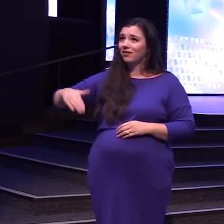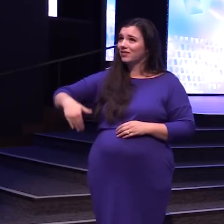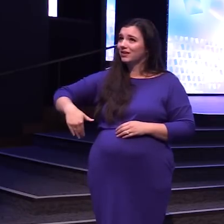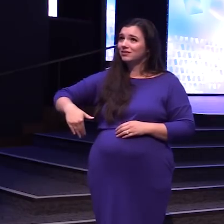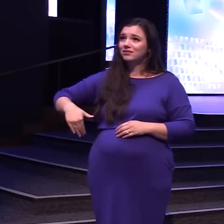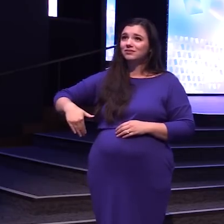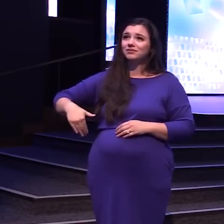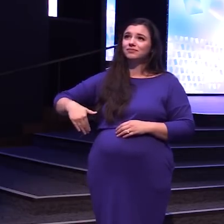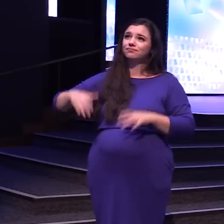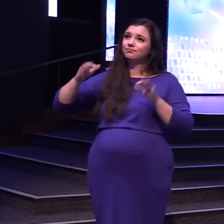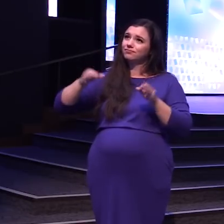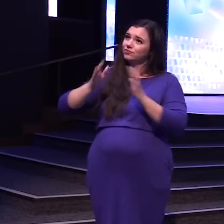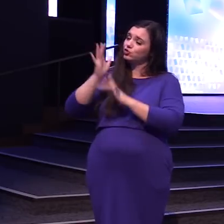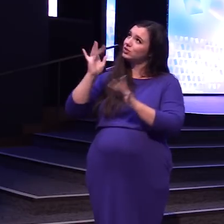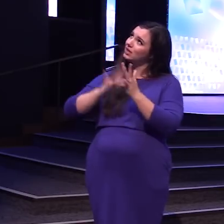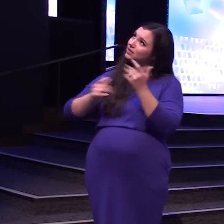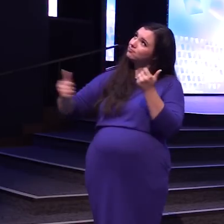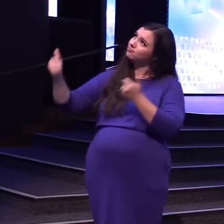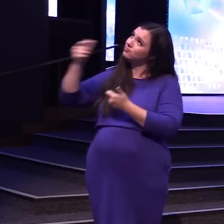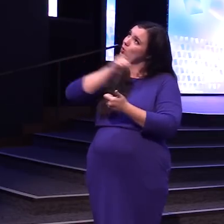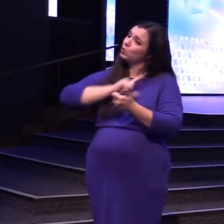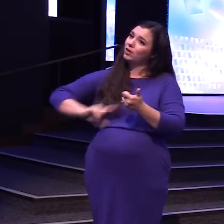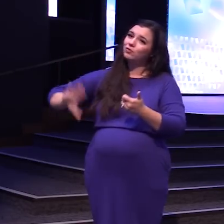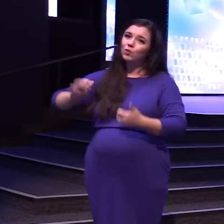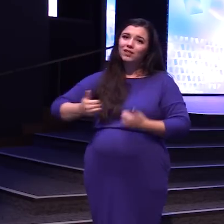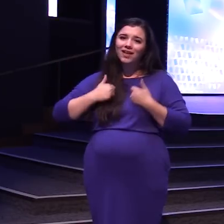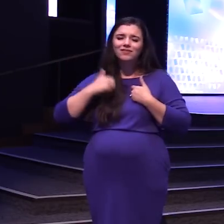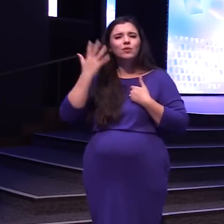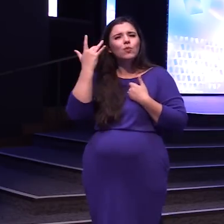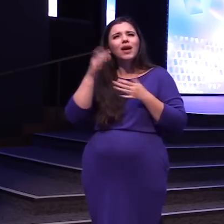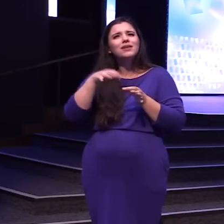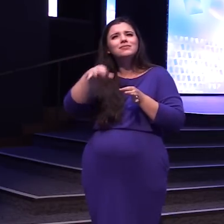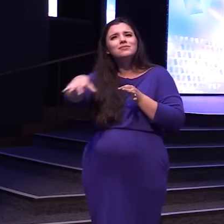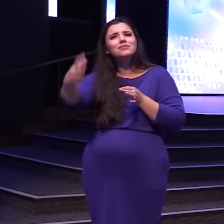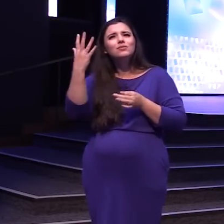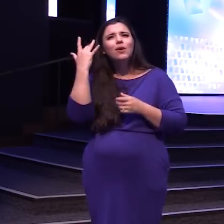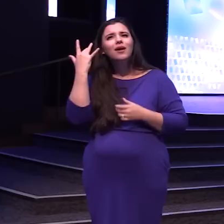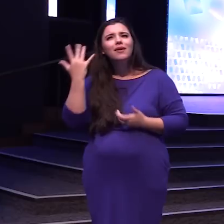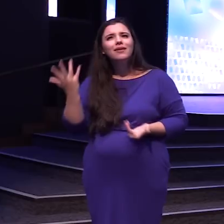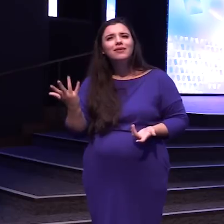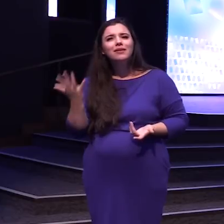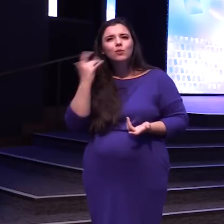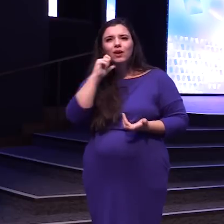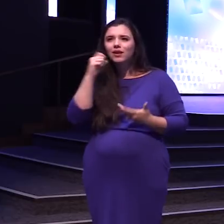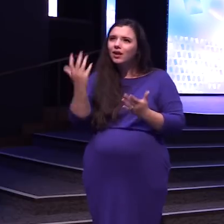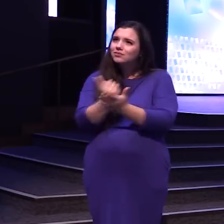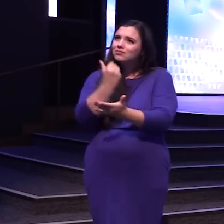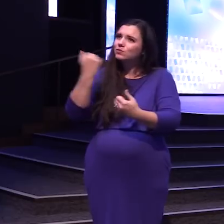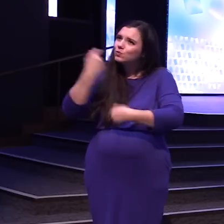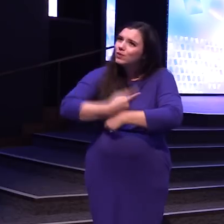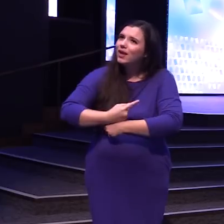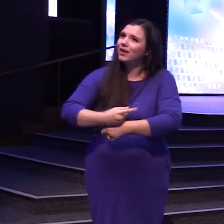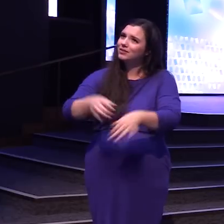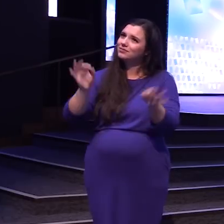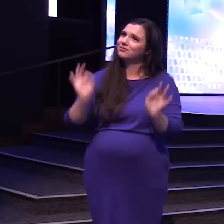Made Jesus The Lord Of your Life Why wait Another Day Why not Make that Decision Today